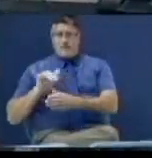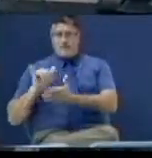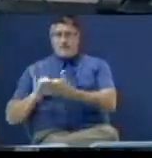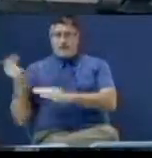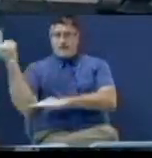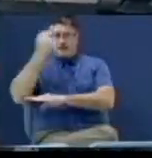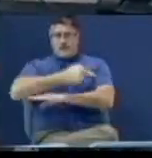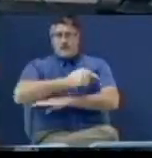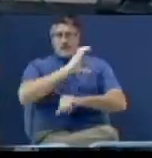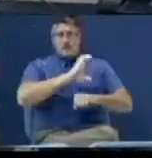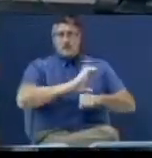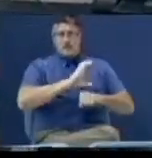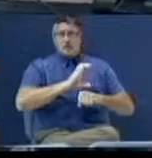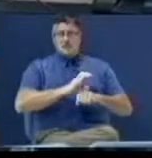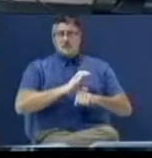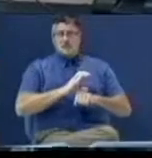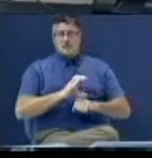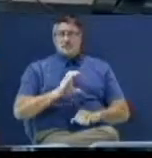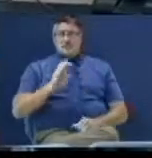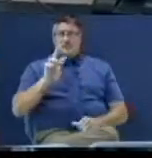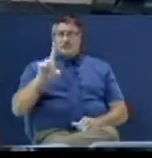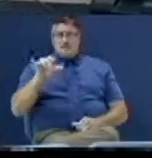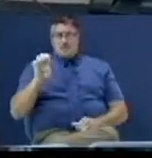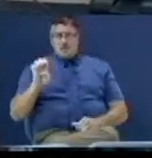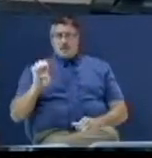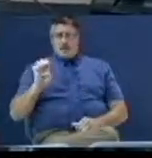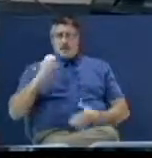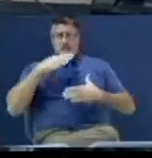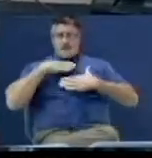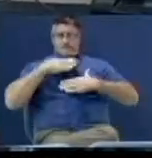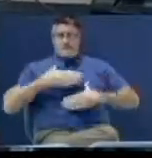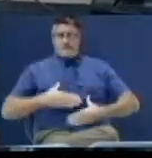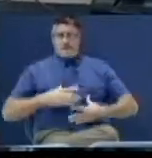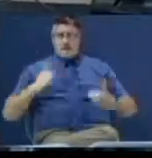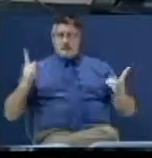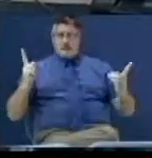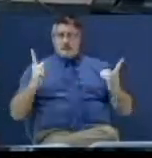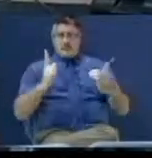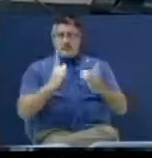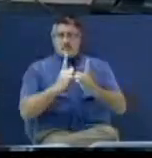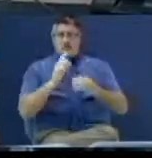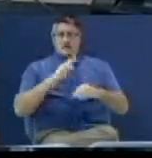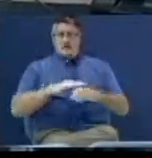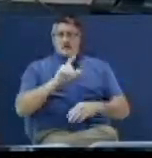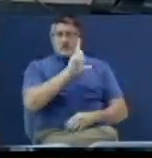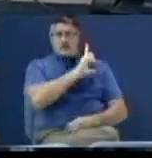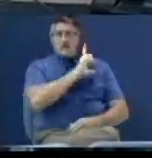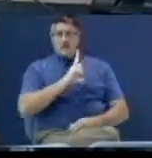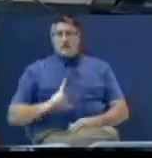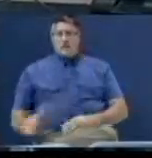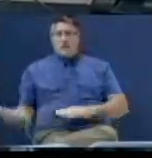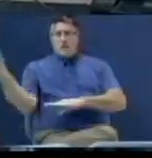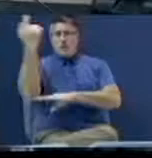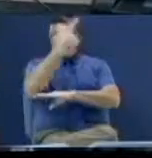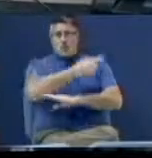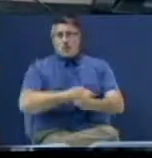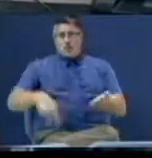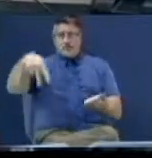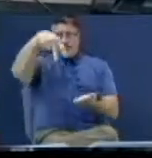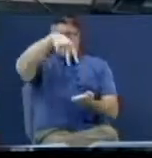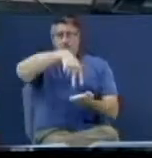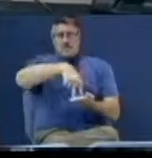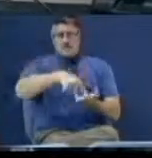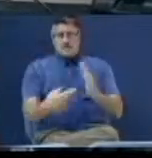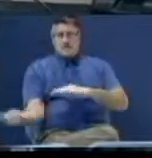church, the bride, the body meets on the Lord's Day, Resurrection Day.